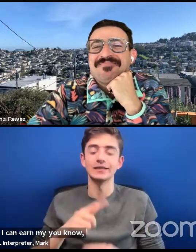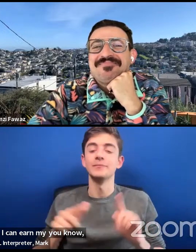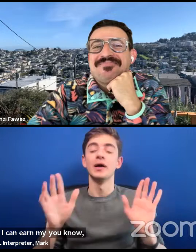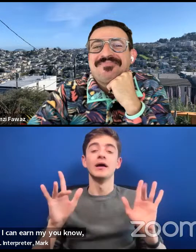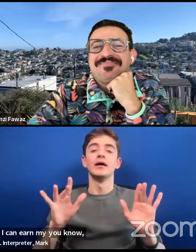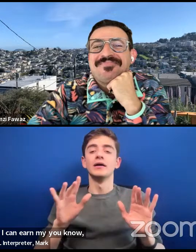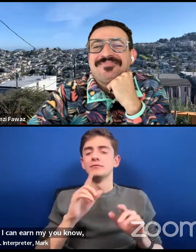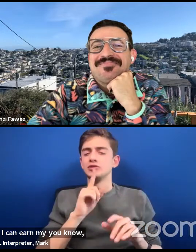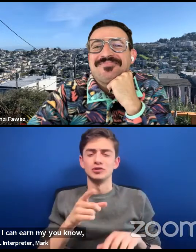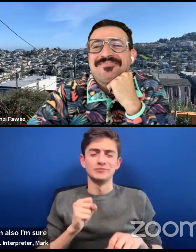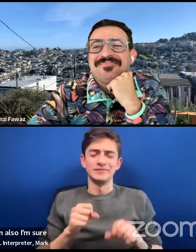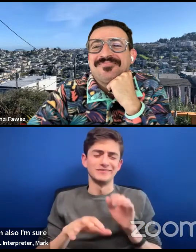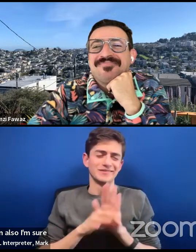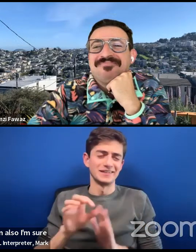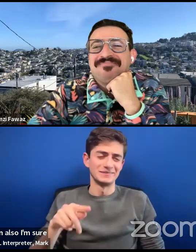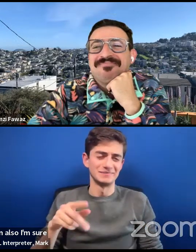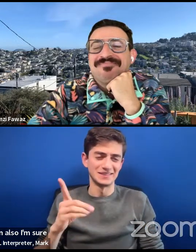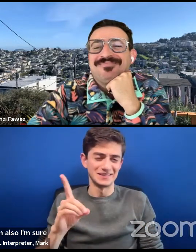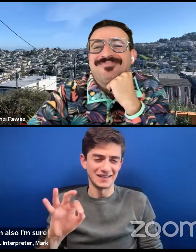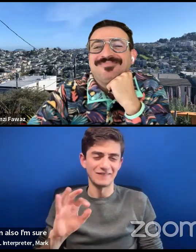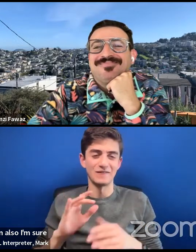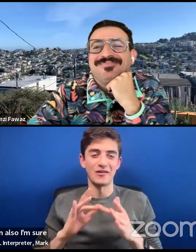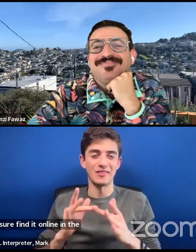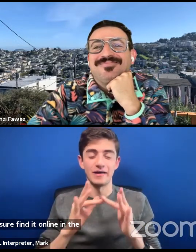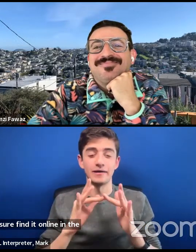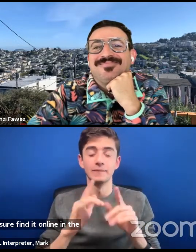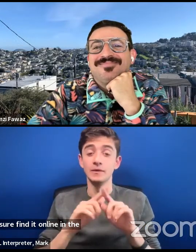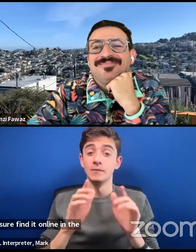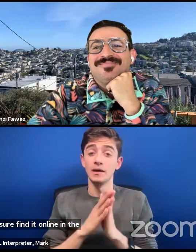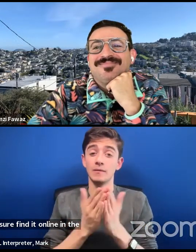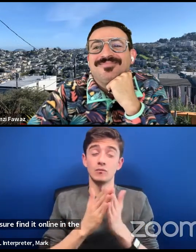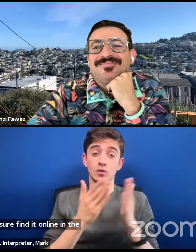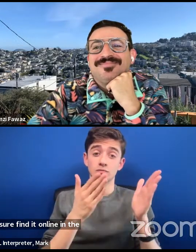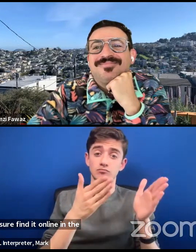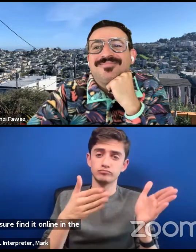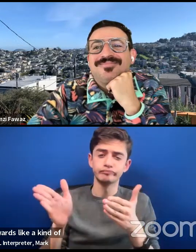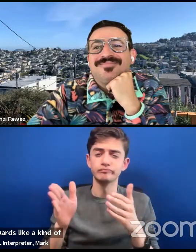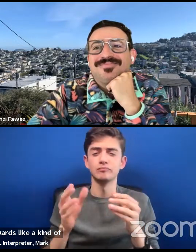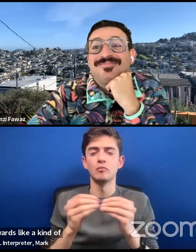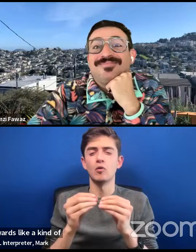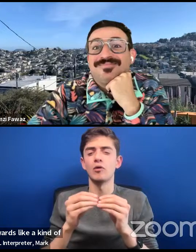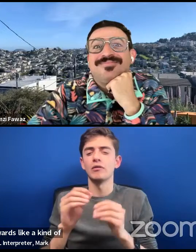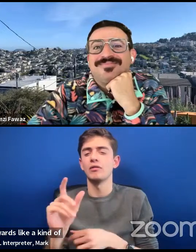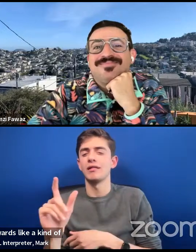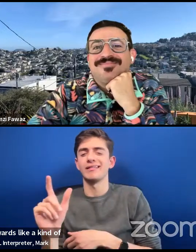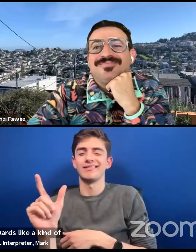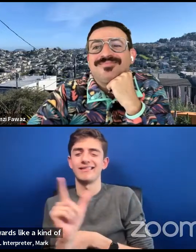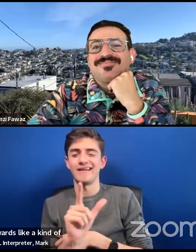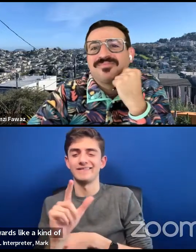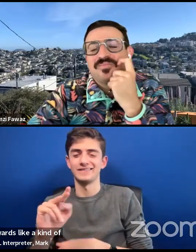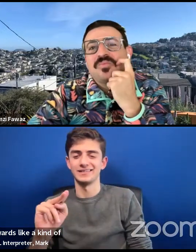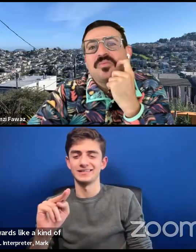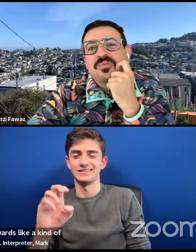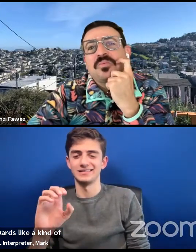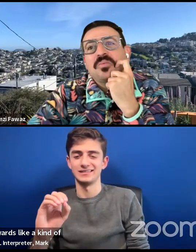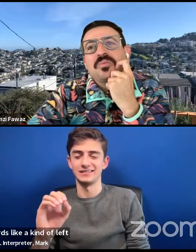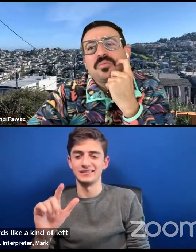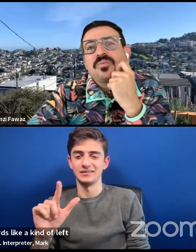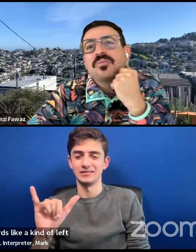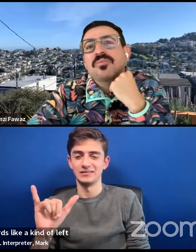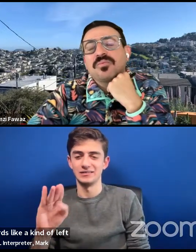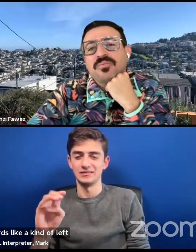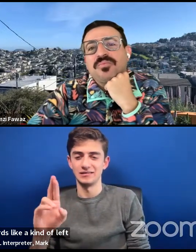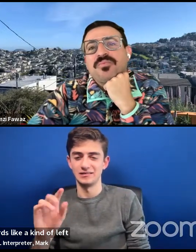in a PDF. But it's really geared towards like a kind of left neoliberalism, right? A sort of kind of representative